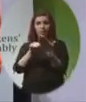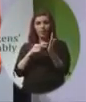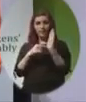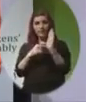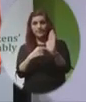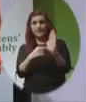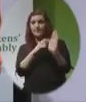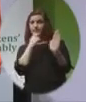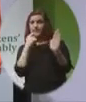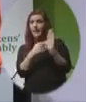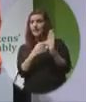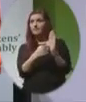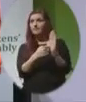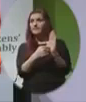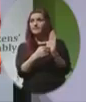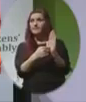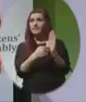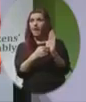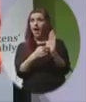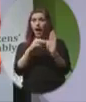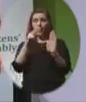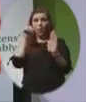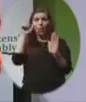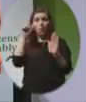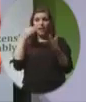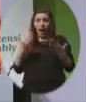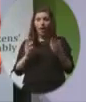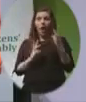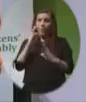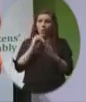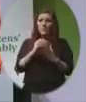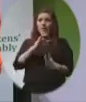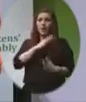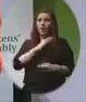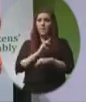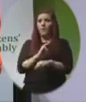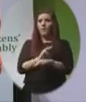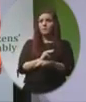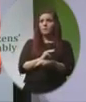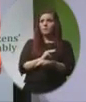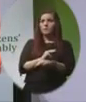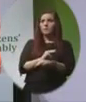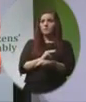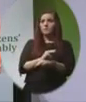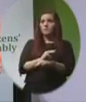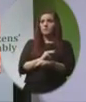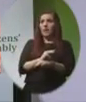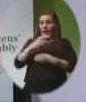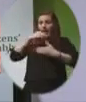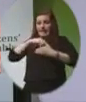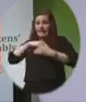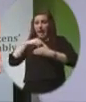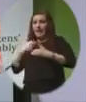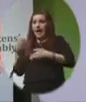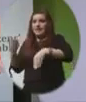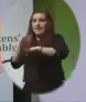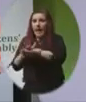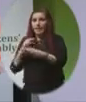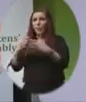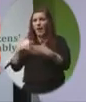saying, I see now that I would have been a good mother. I died when my babies died. I want to be with my babies.